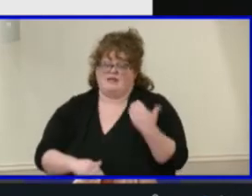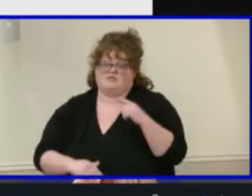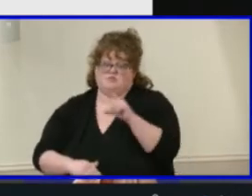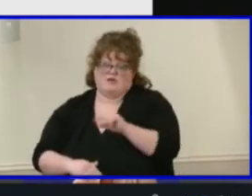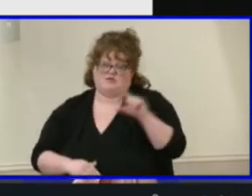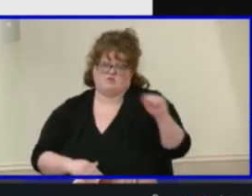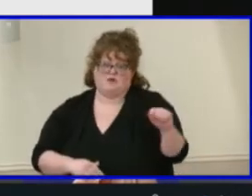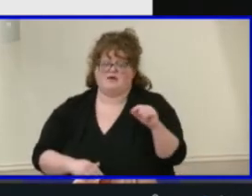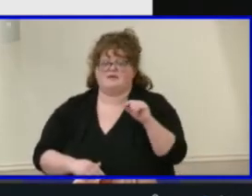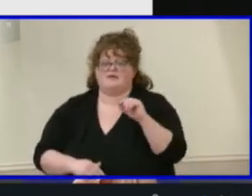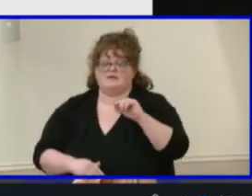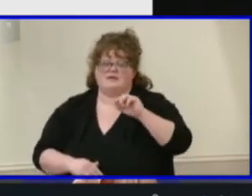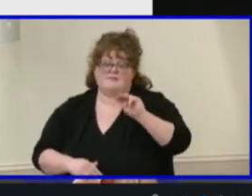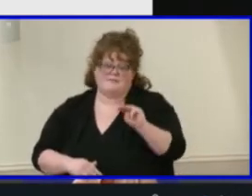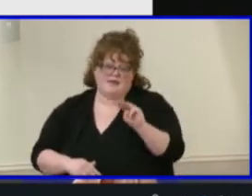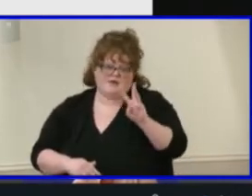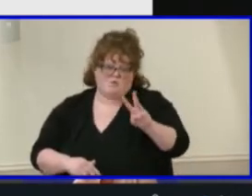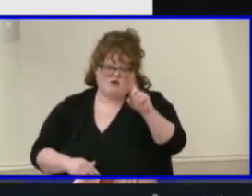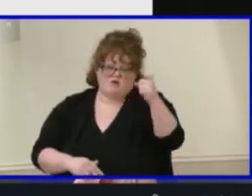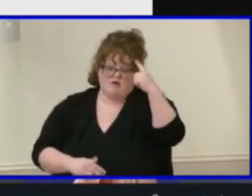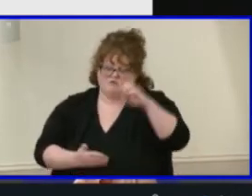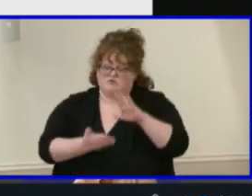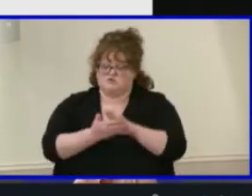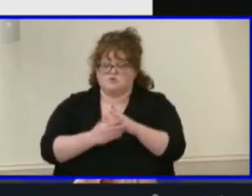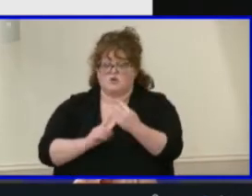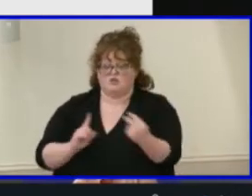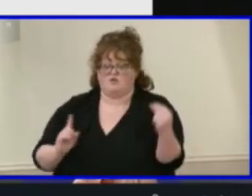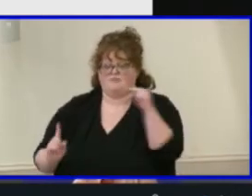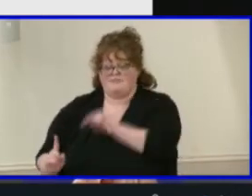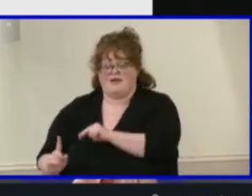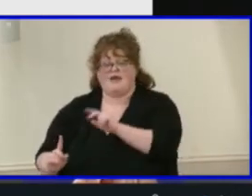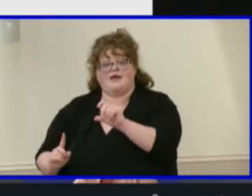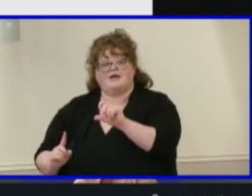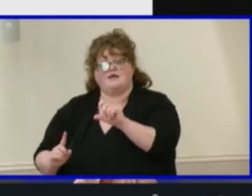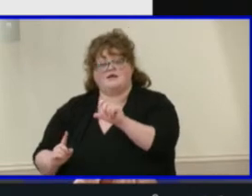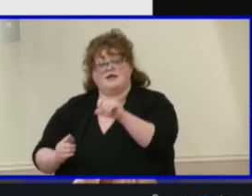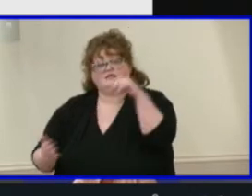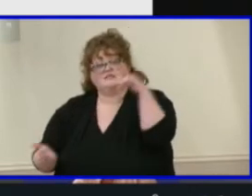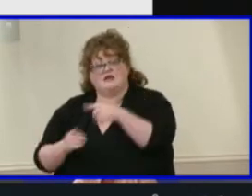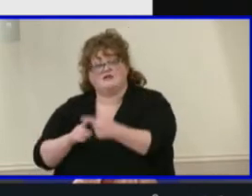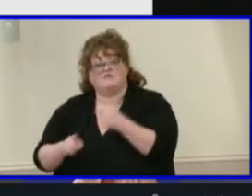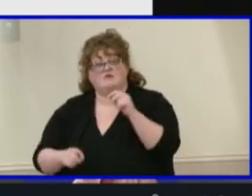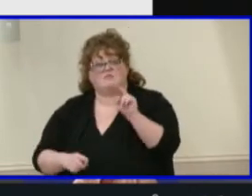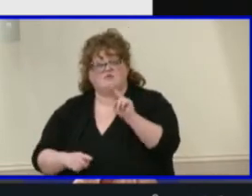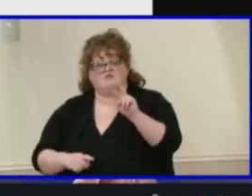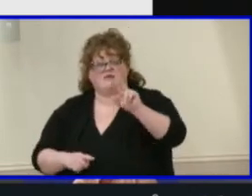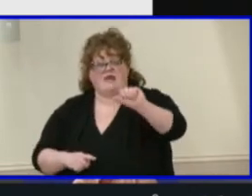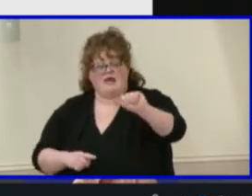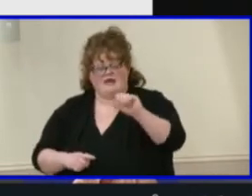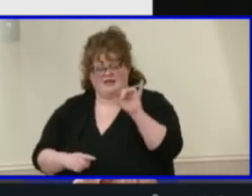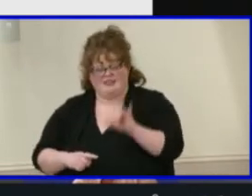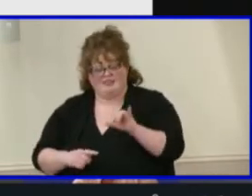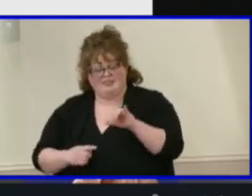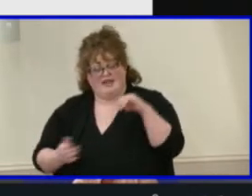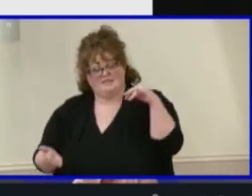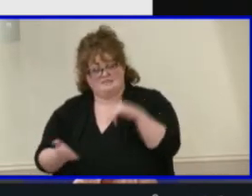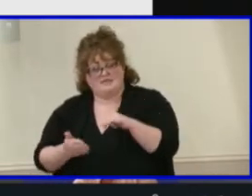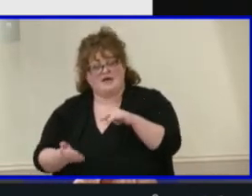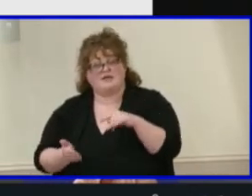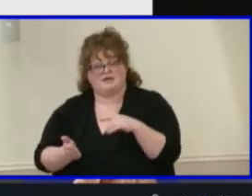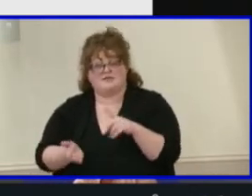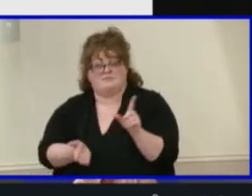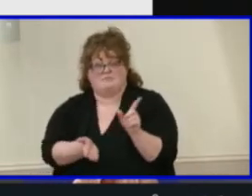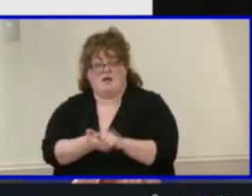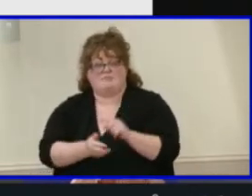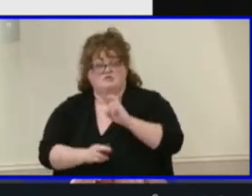revisited a University of Virginia study completed over 10 years ago. This study yielded a report created